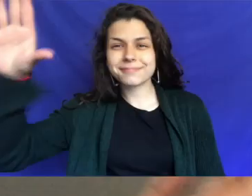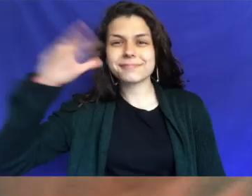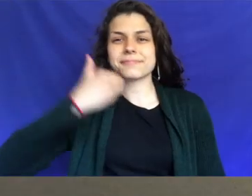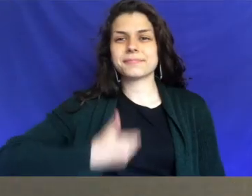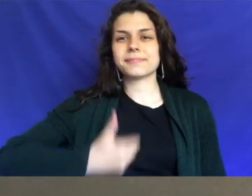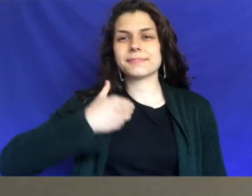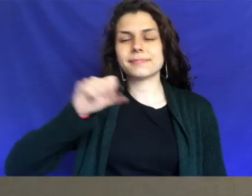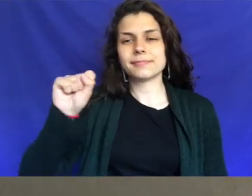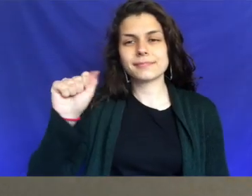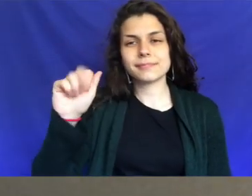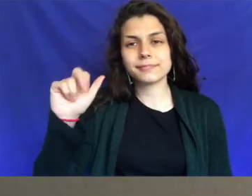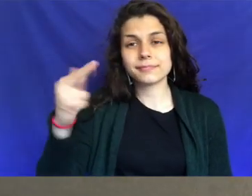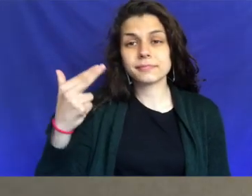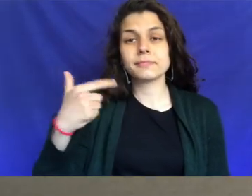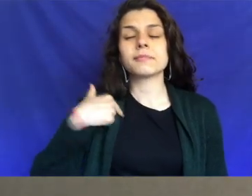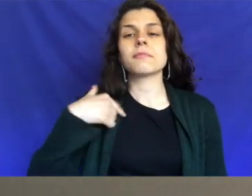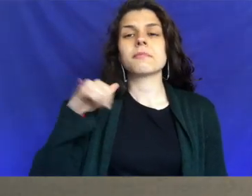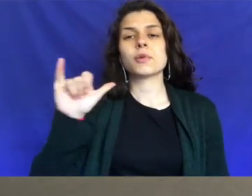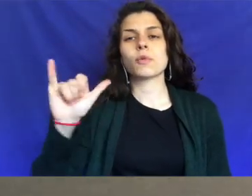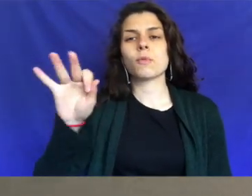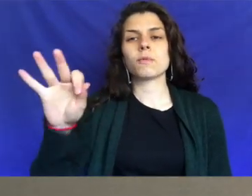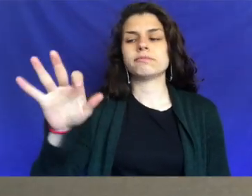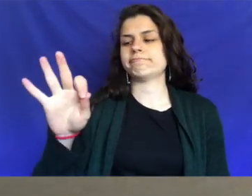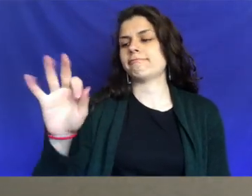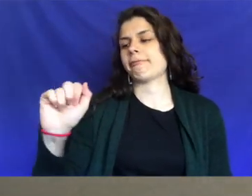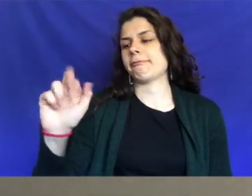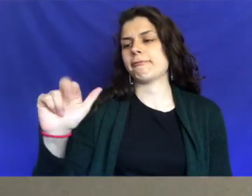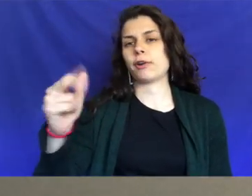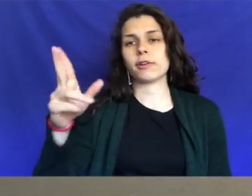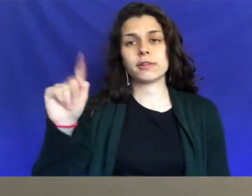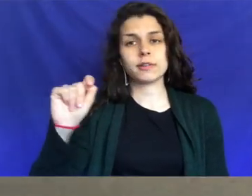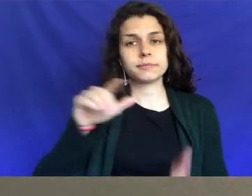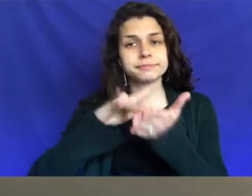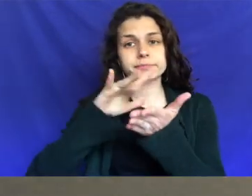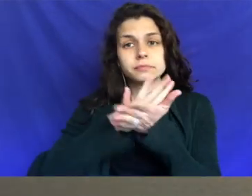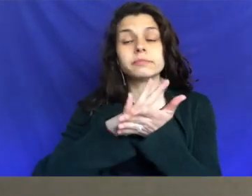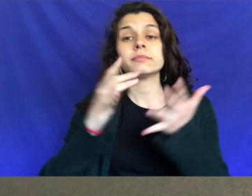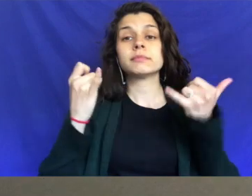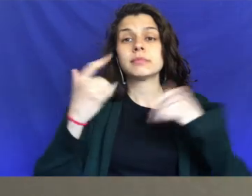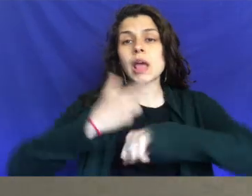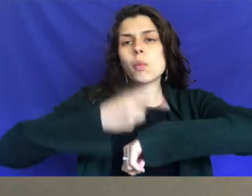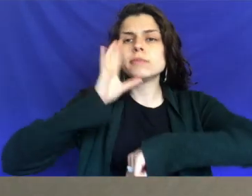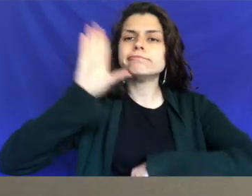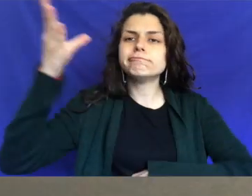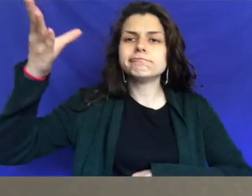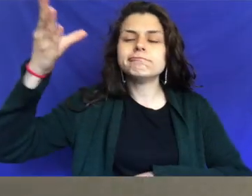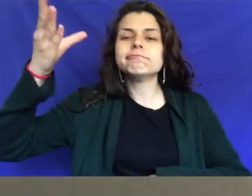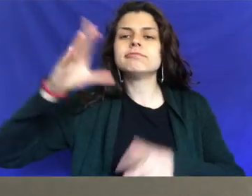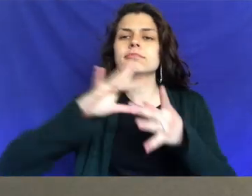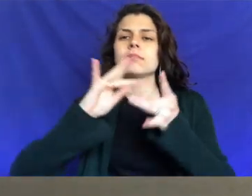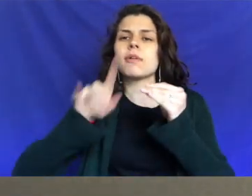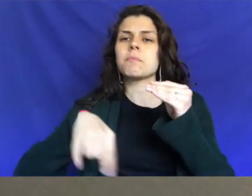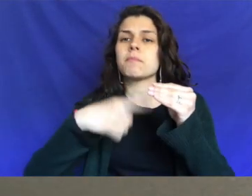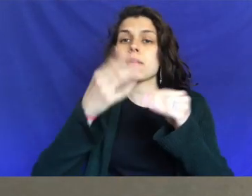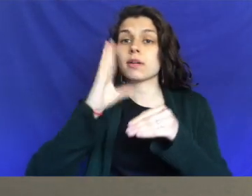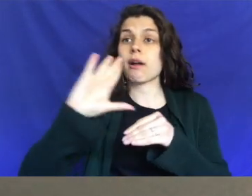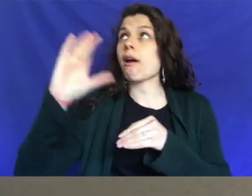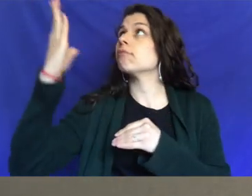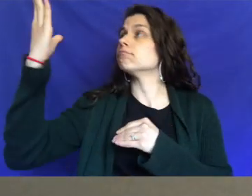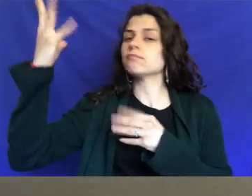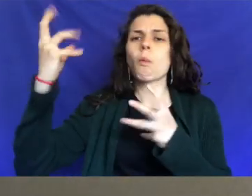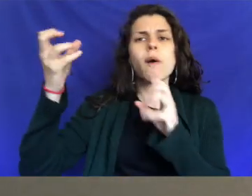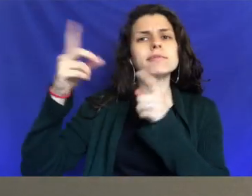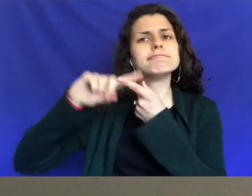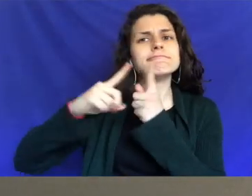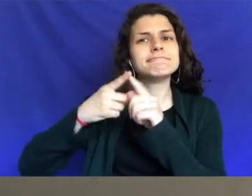Hey guys, my name is Sarah and I'm a Yoke Folk at Farragut Middle School and today I'm going to be bringing you our talk and I'm going to be talking about how God wants to be friends with